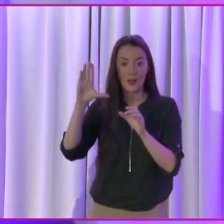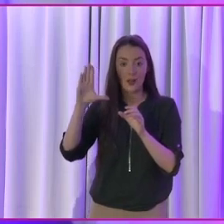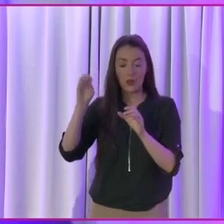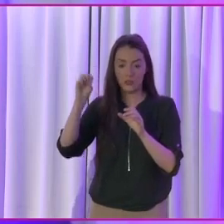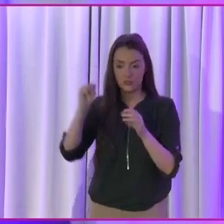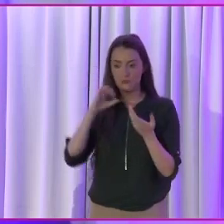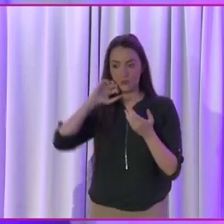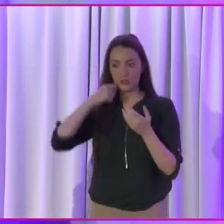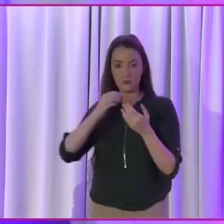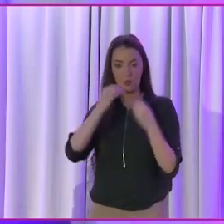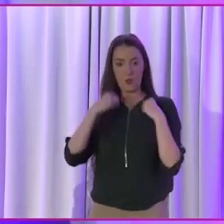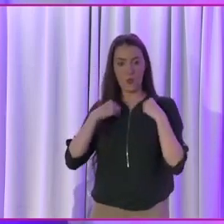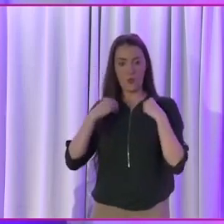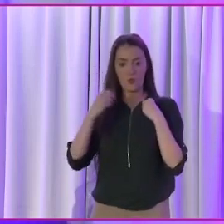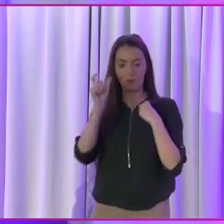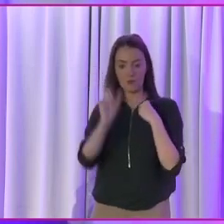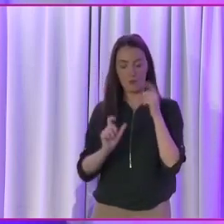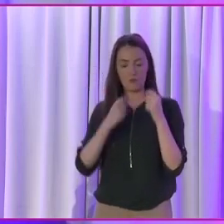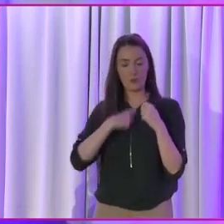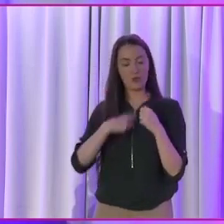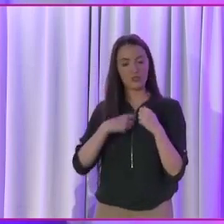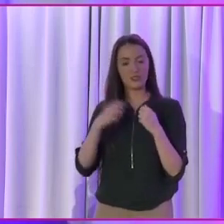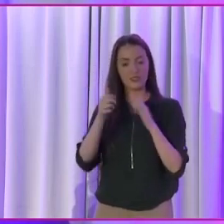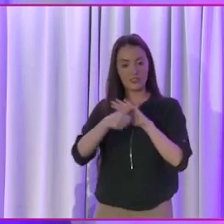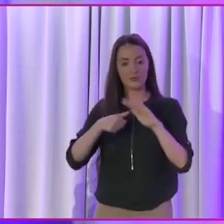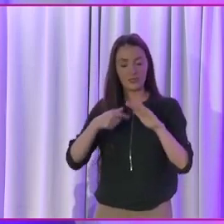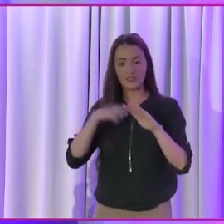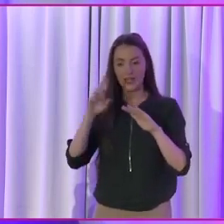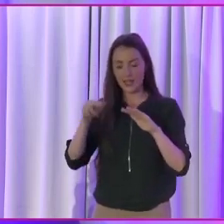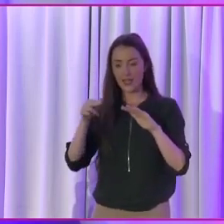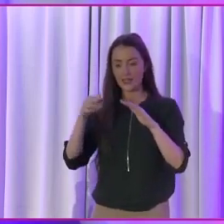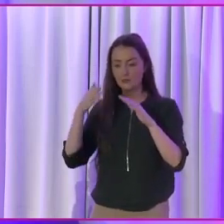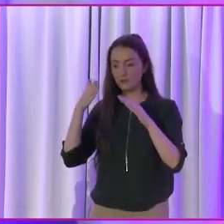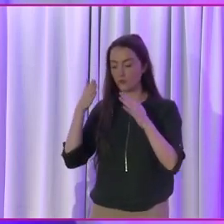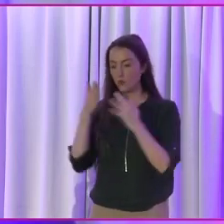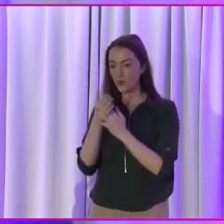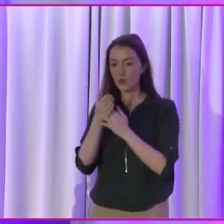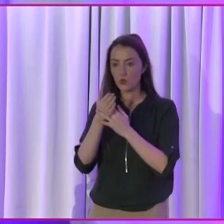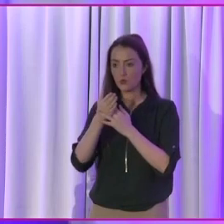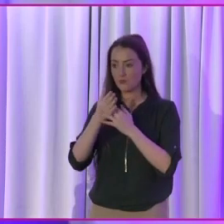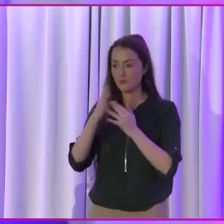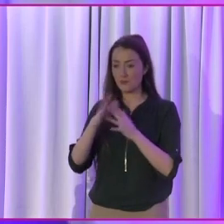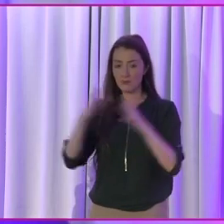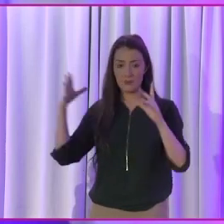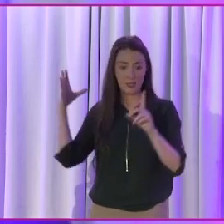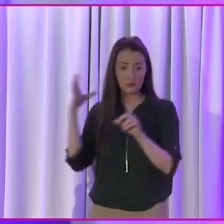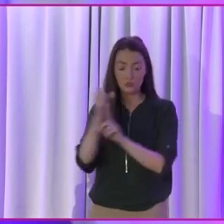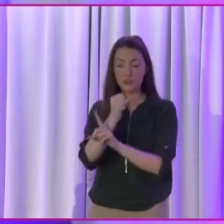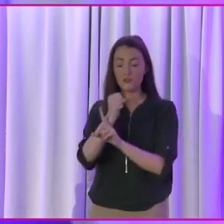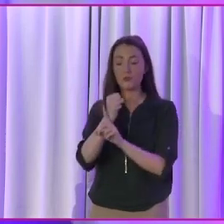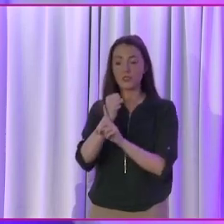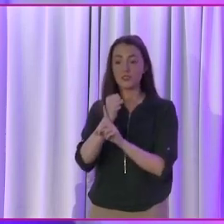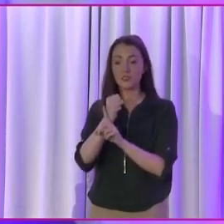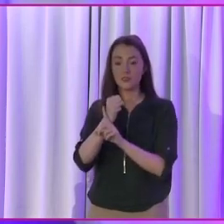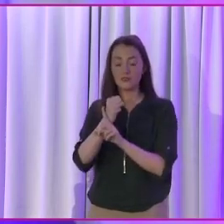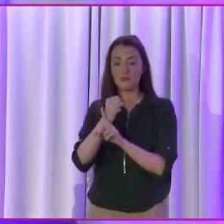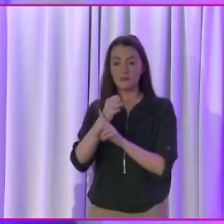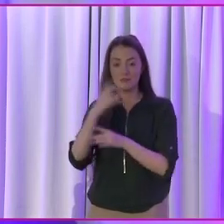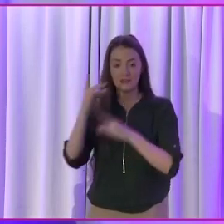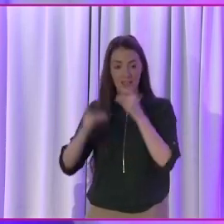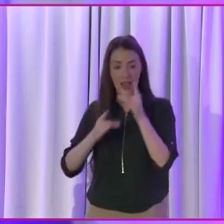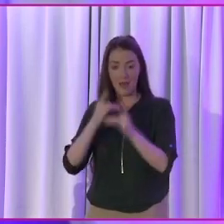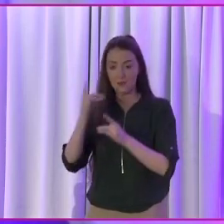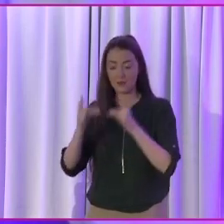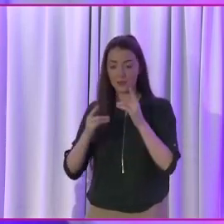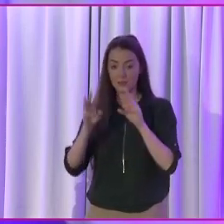personal experience in that area. And I can go through the enormous achievements that have happened